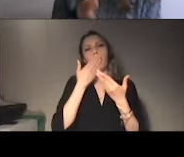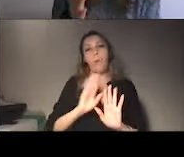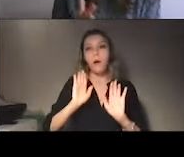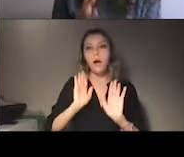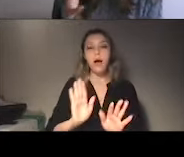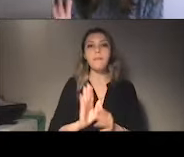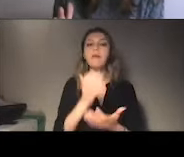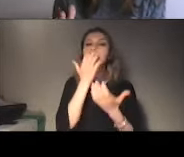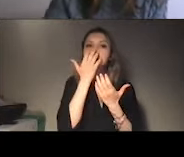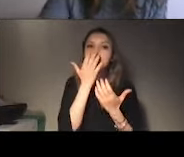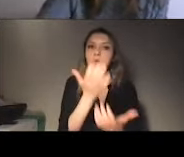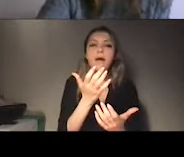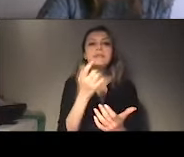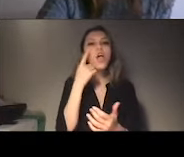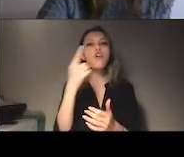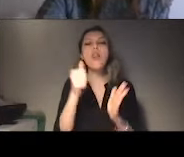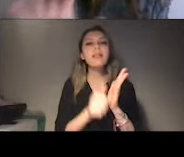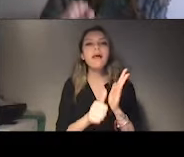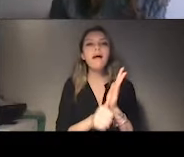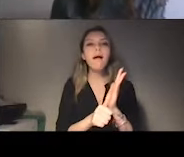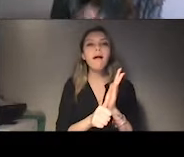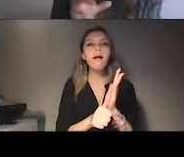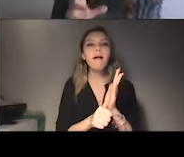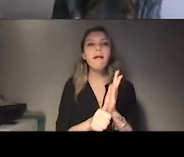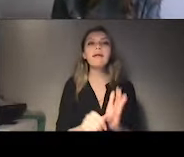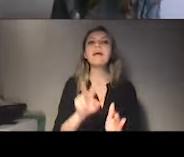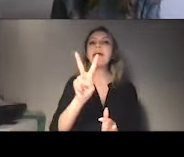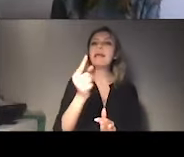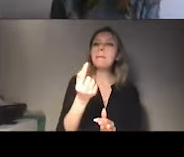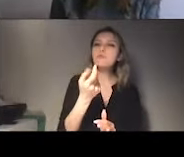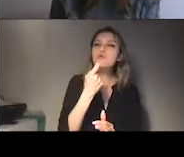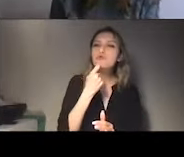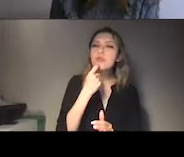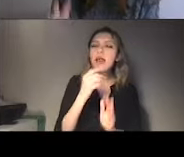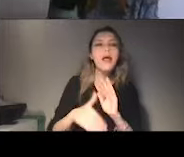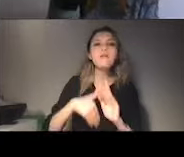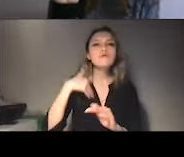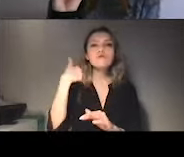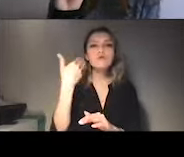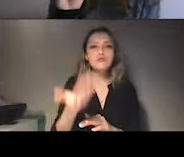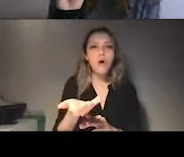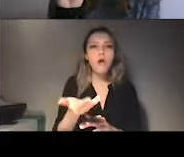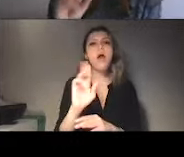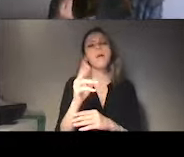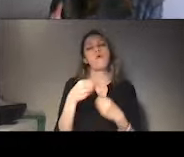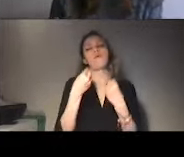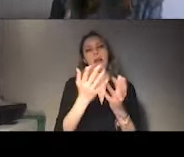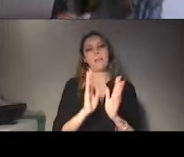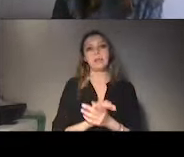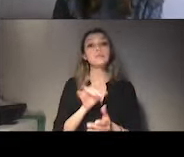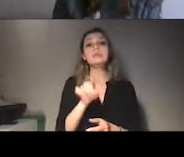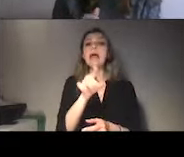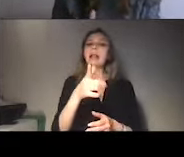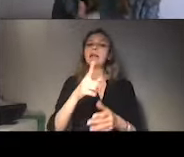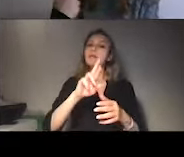report after two years, two years and a half. Once that you have prepared the report, you can send